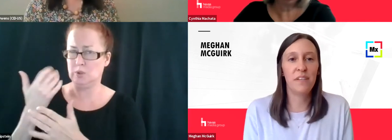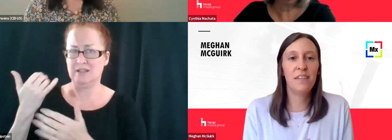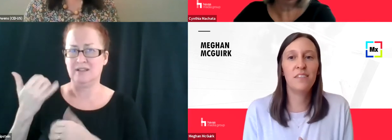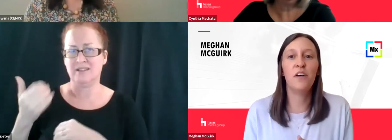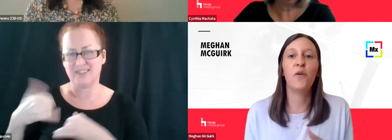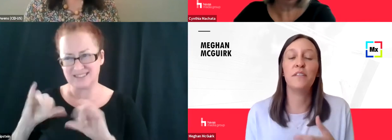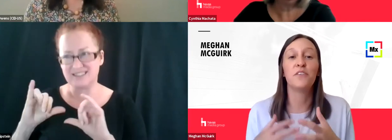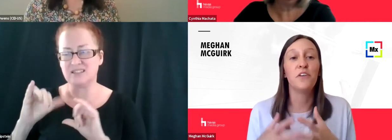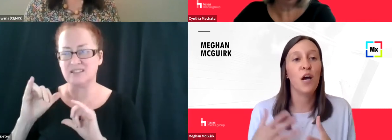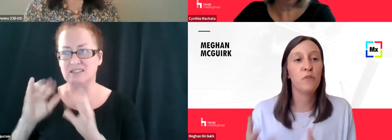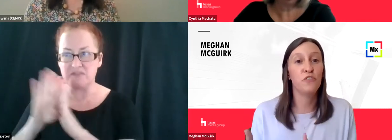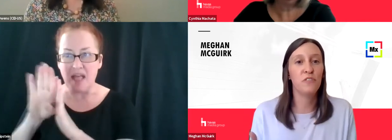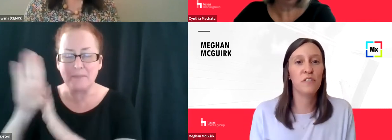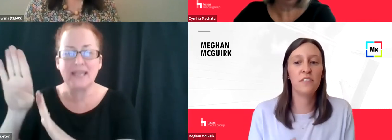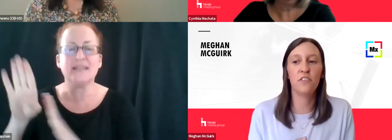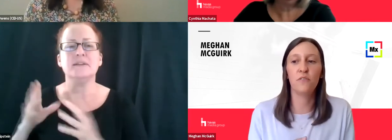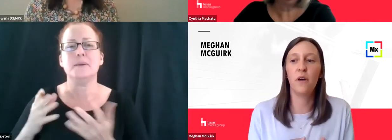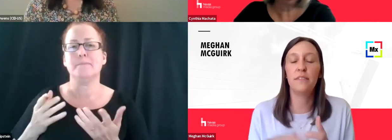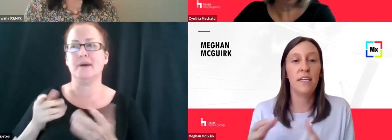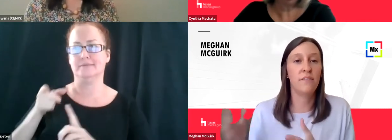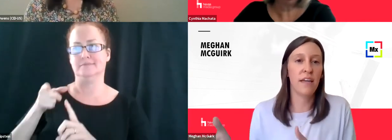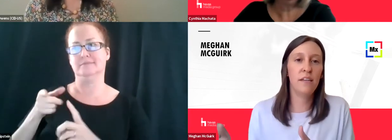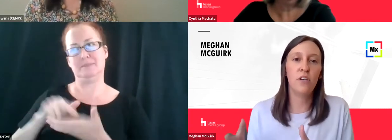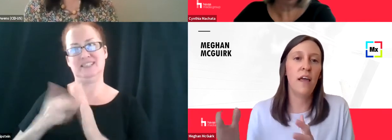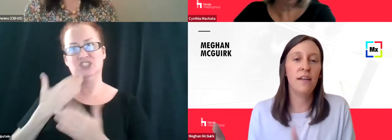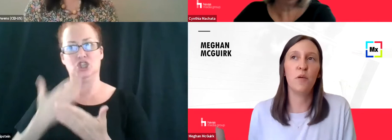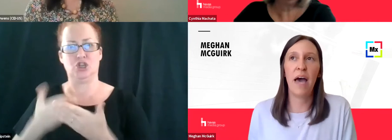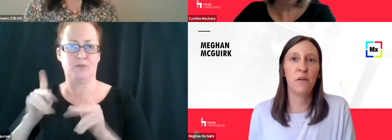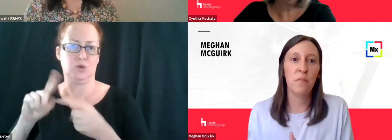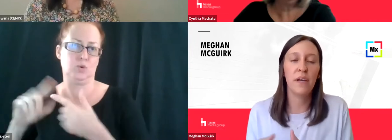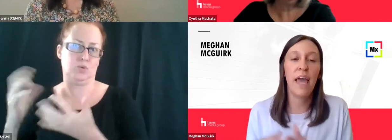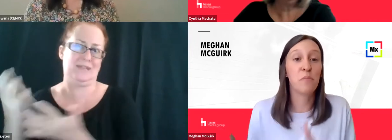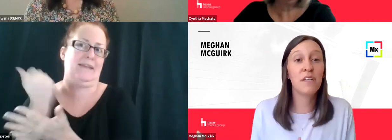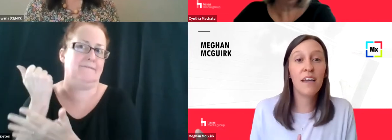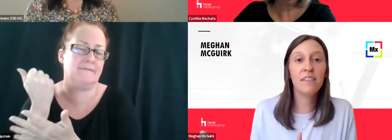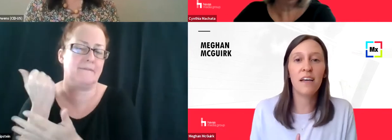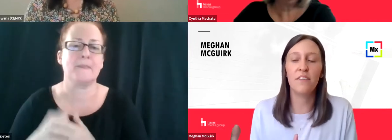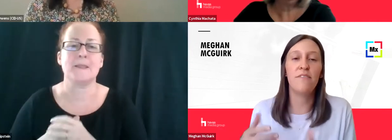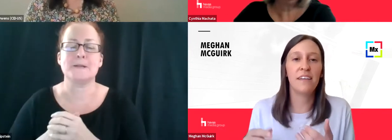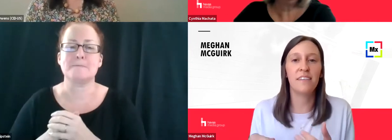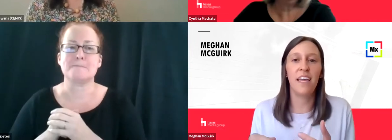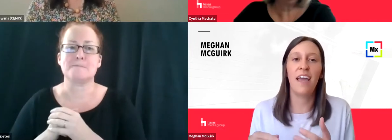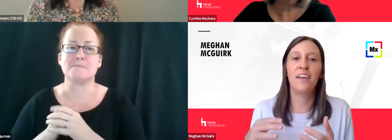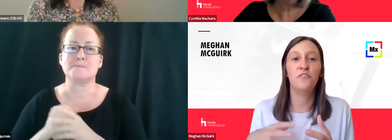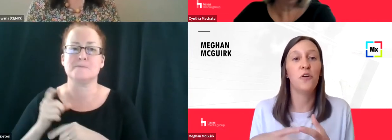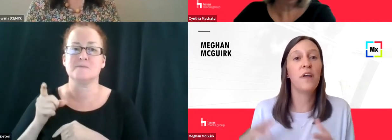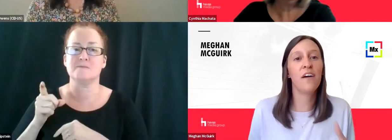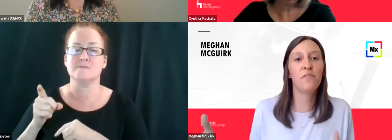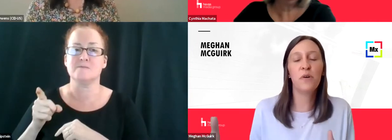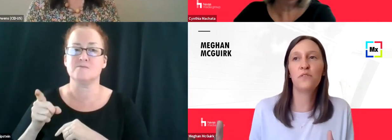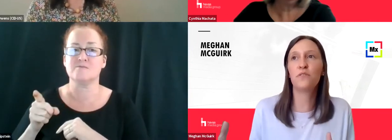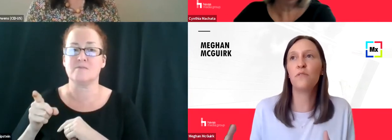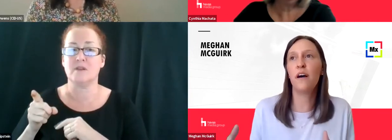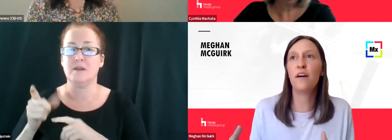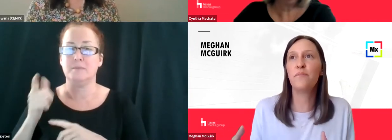capabilities. So it's a good opportunity to take advantage and not in a bad way, but capitalize on the fact that they don't